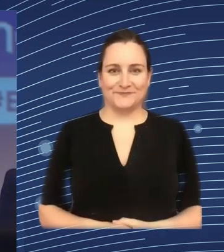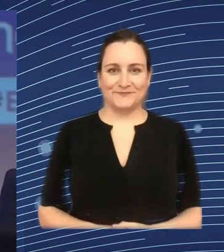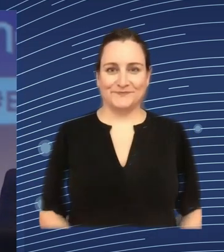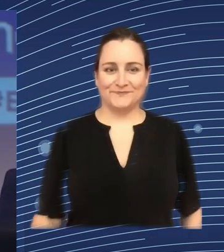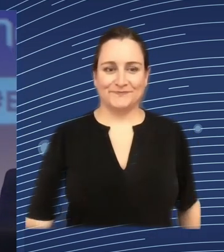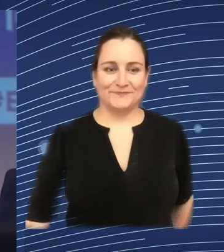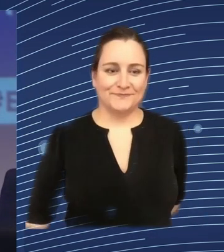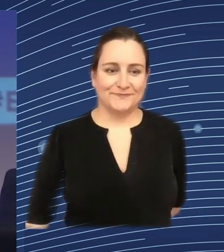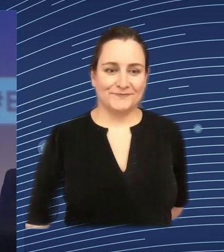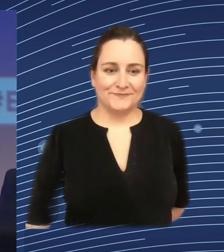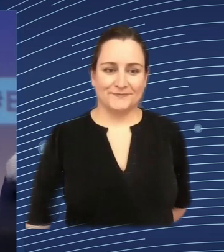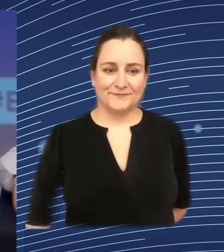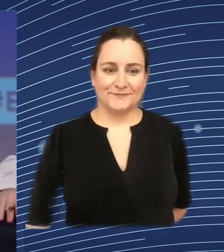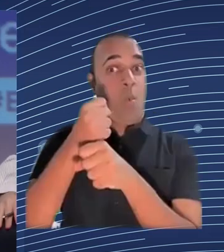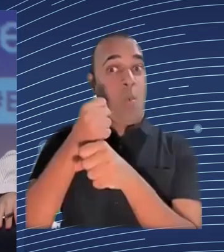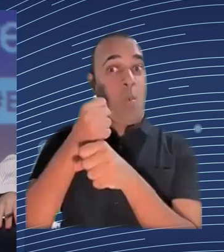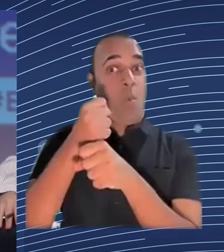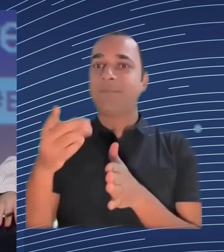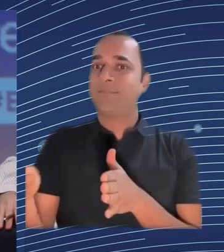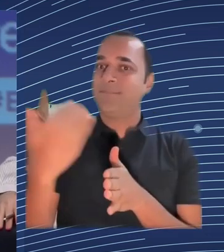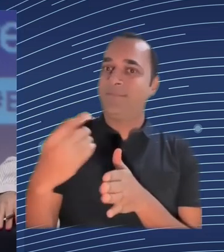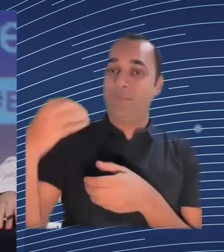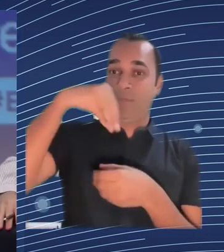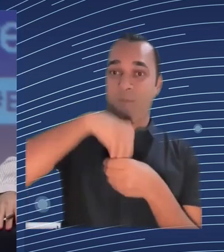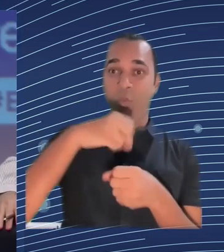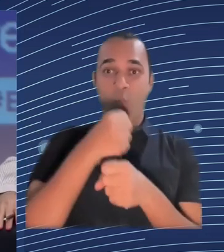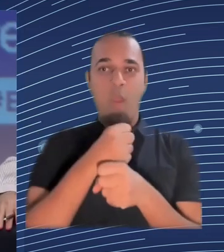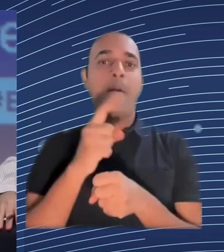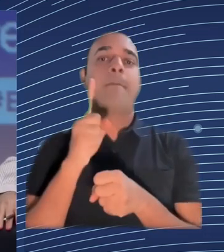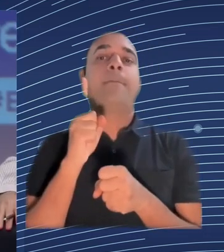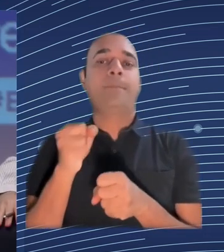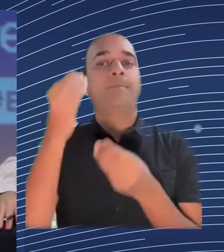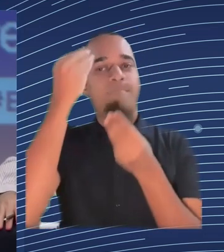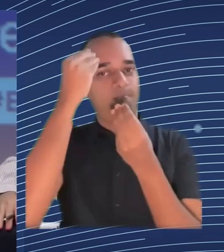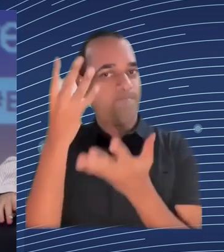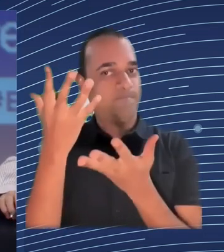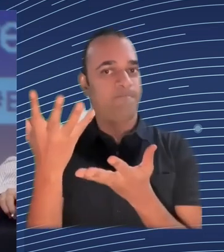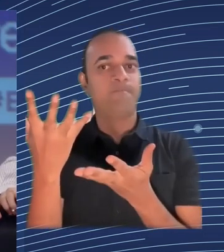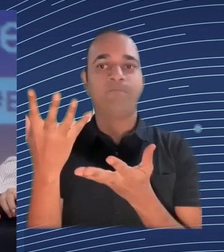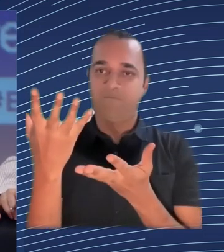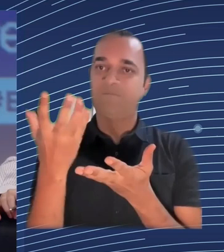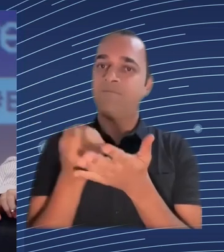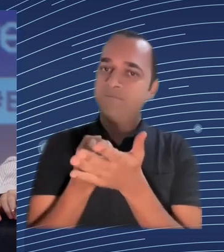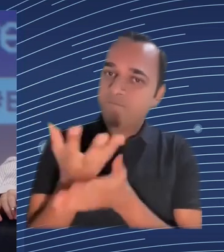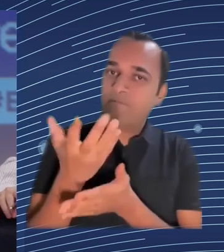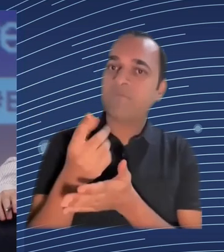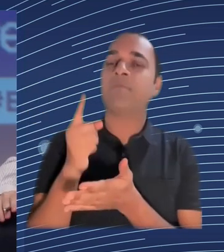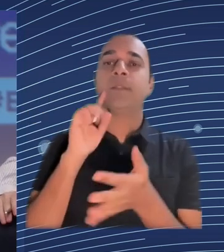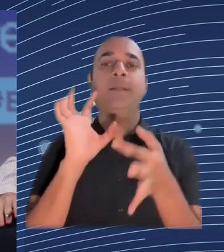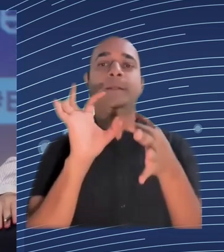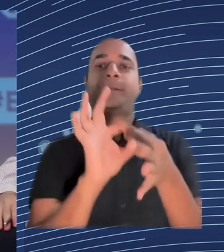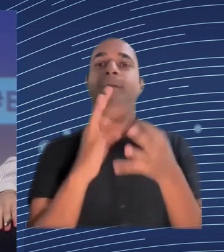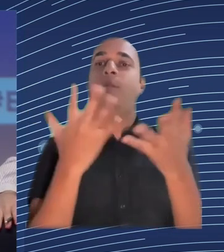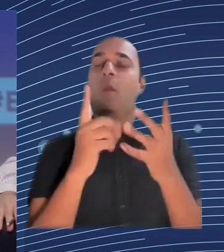to suitability for the job according to the criteria of suitable or not